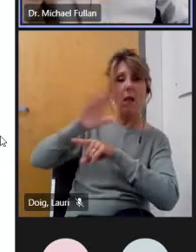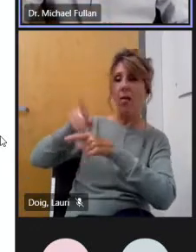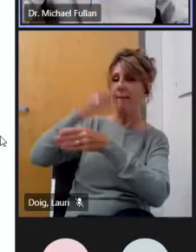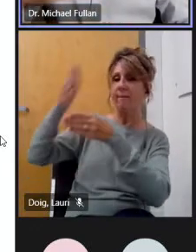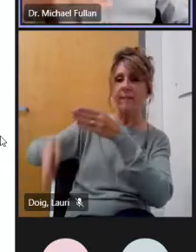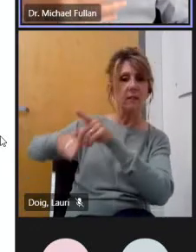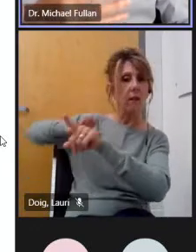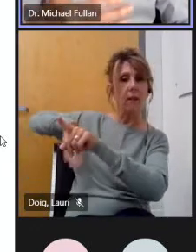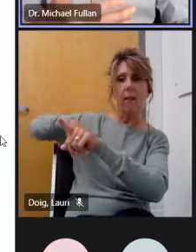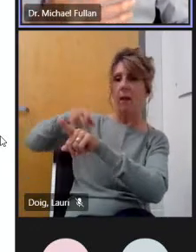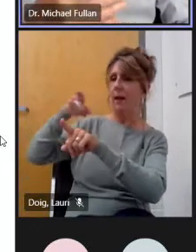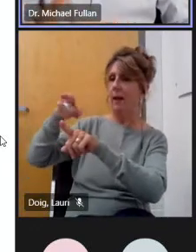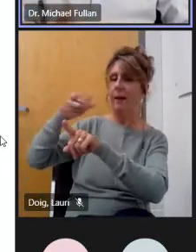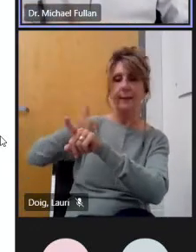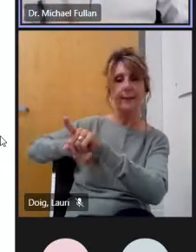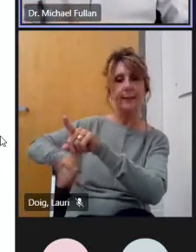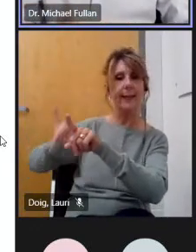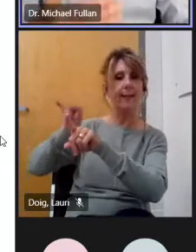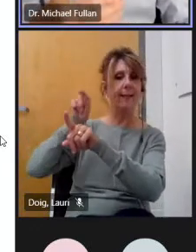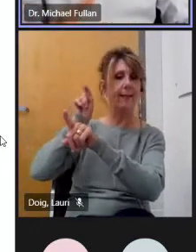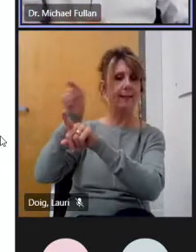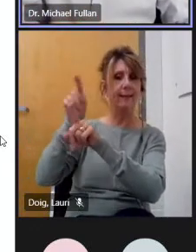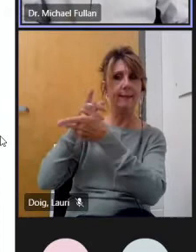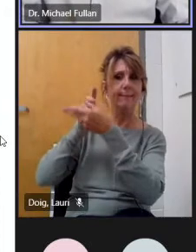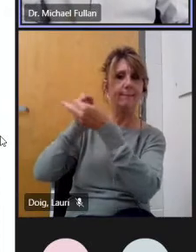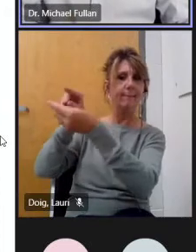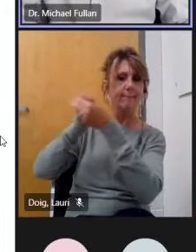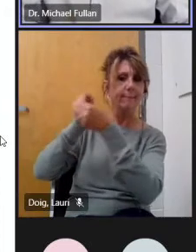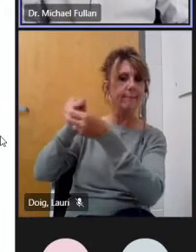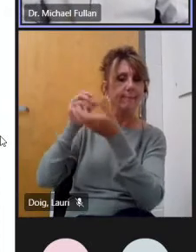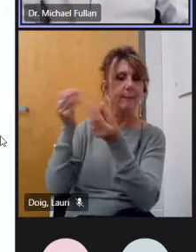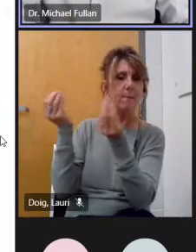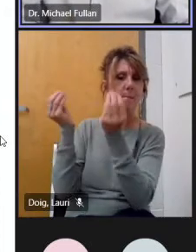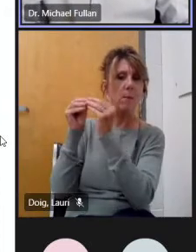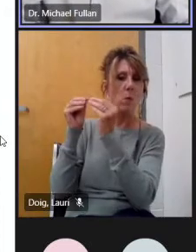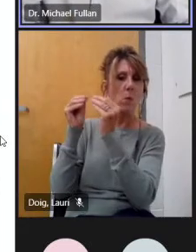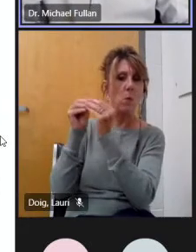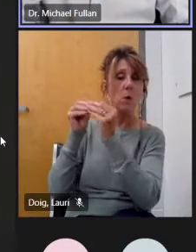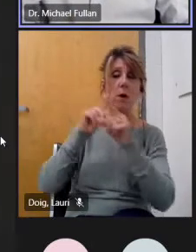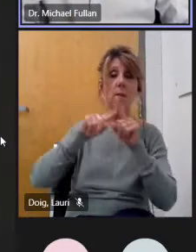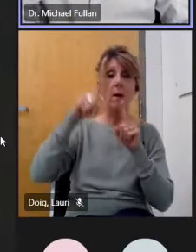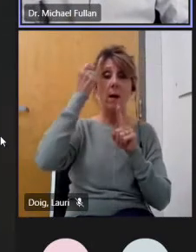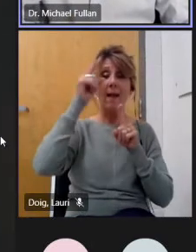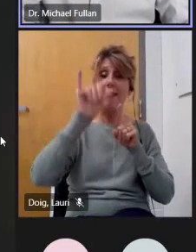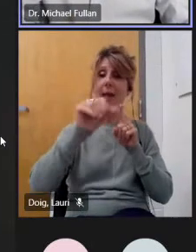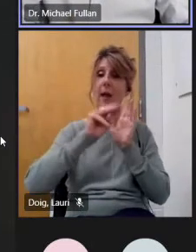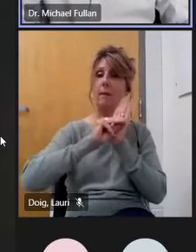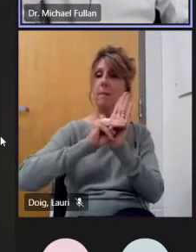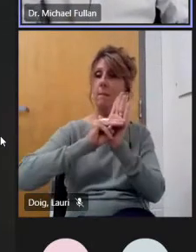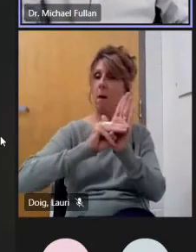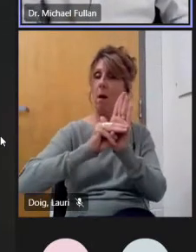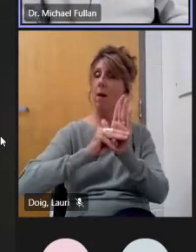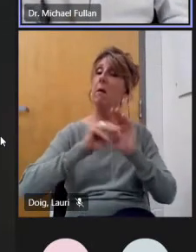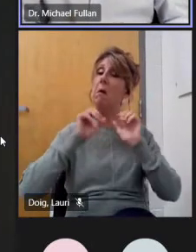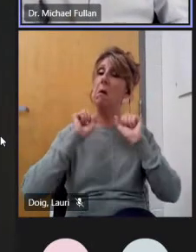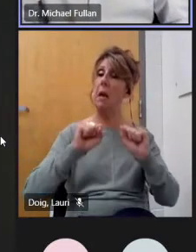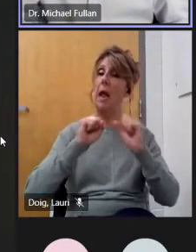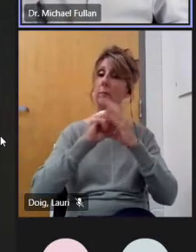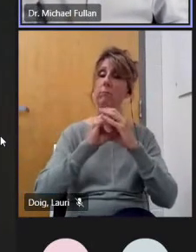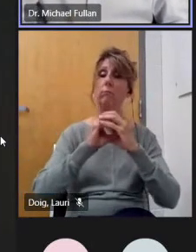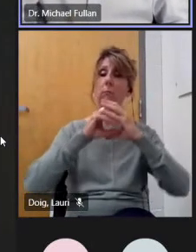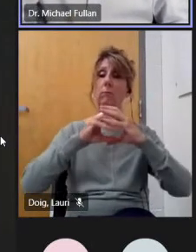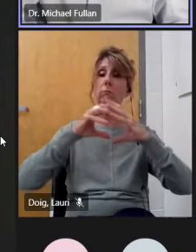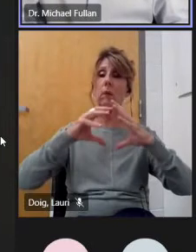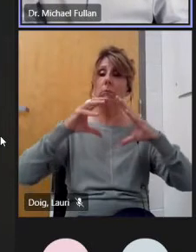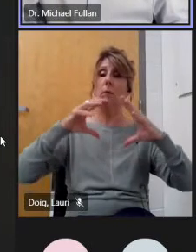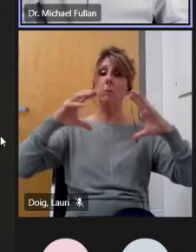this is the model it's all kind of describable but it's also all operationalized so let's think about deep